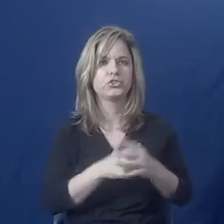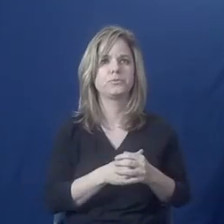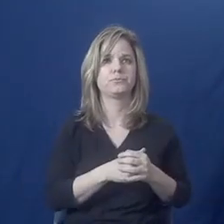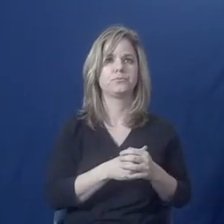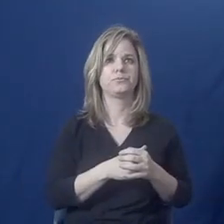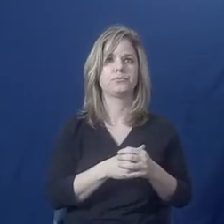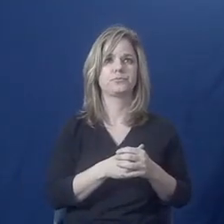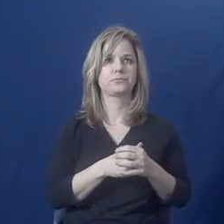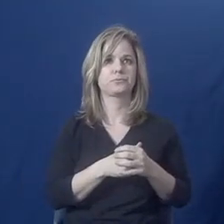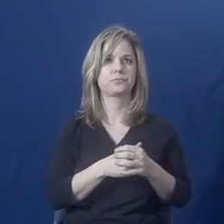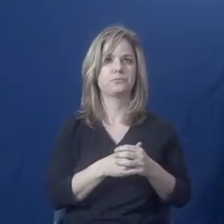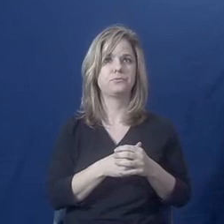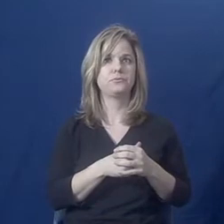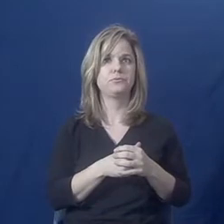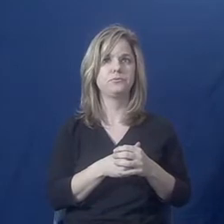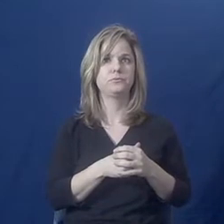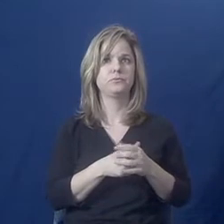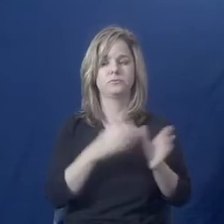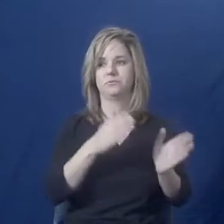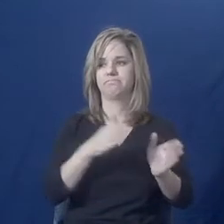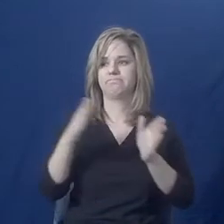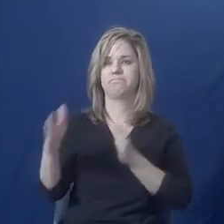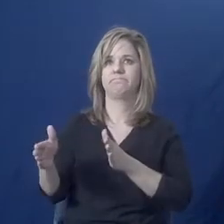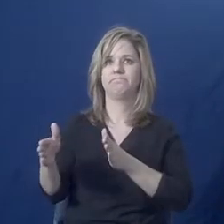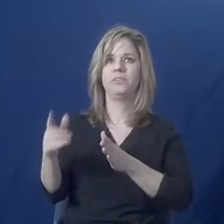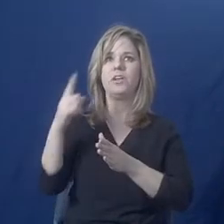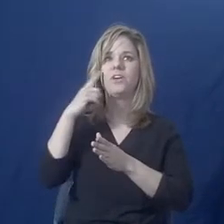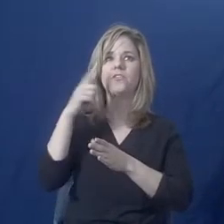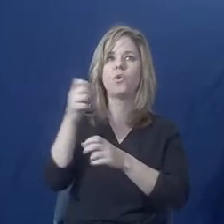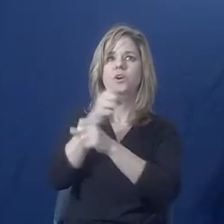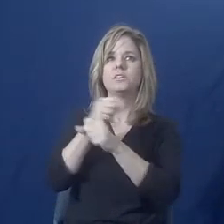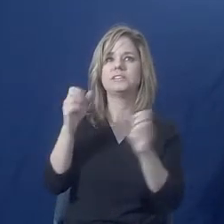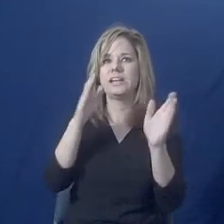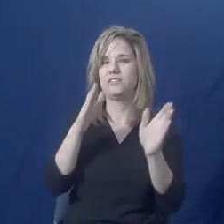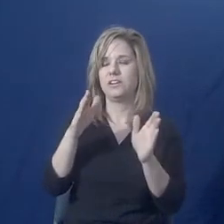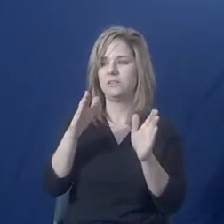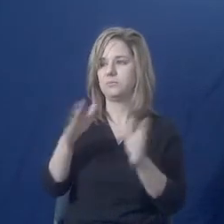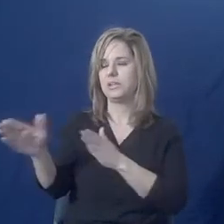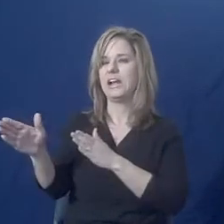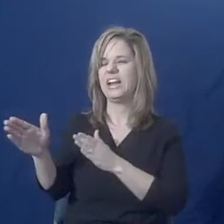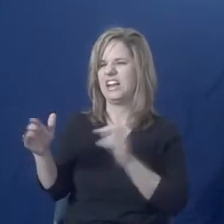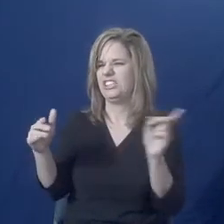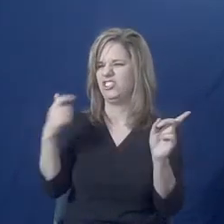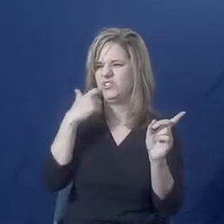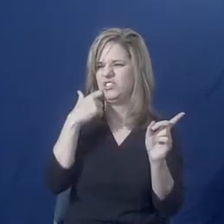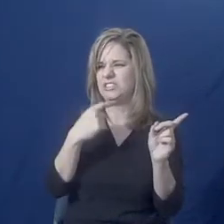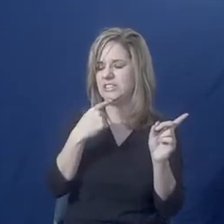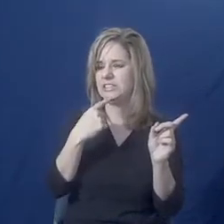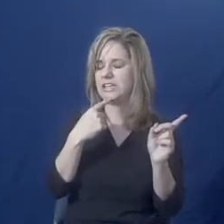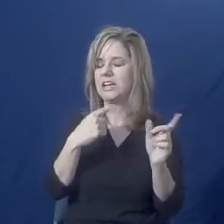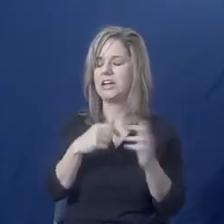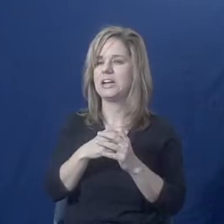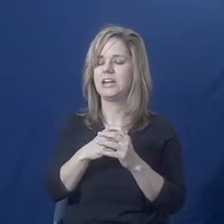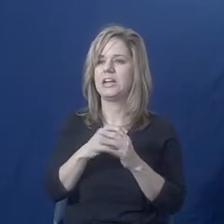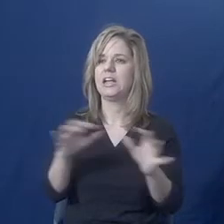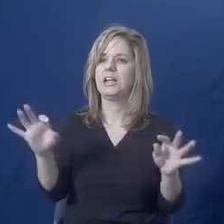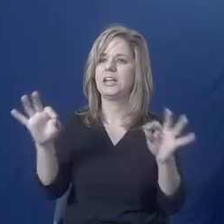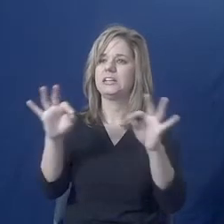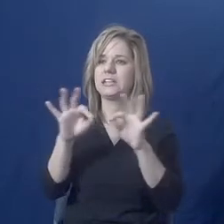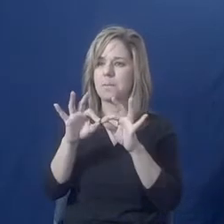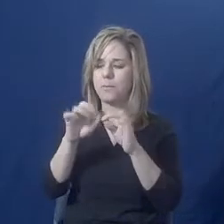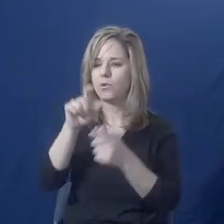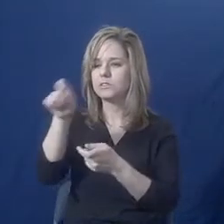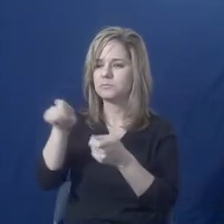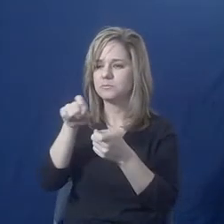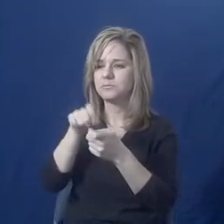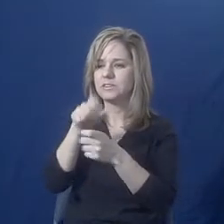In terms of safety planning, and as Sarah had said before, it's really important to specify safety planning